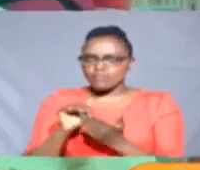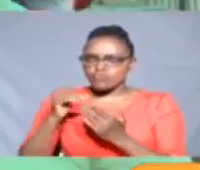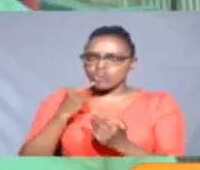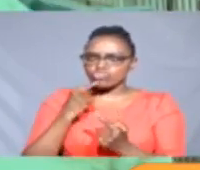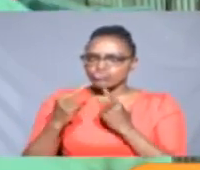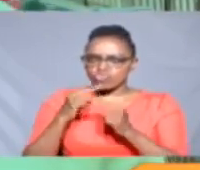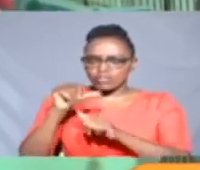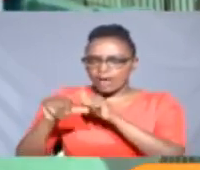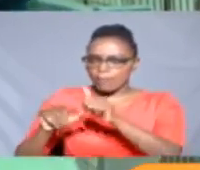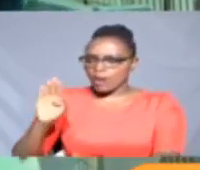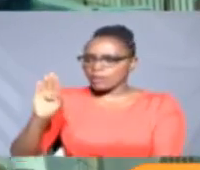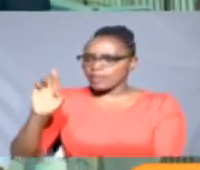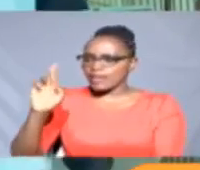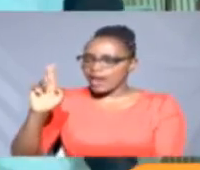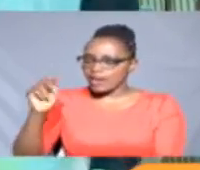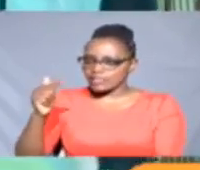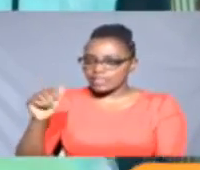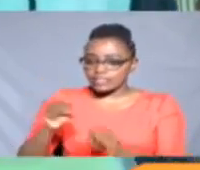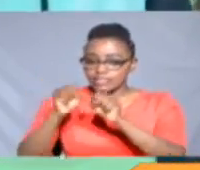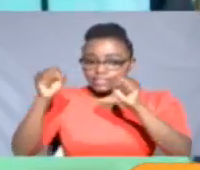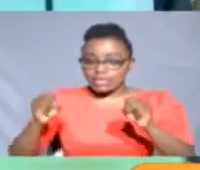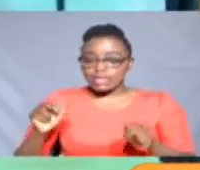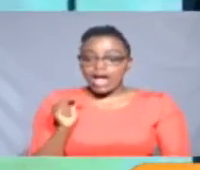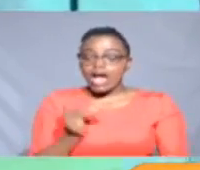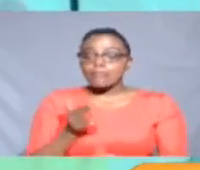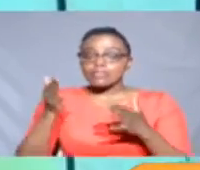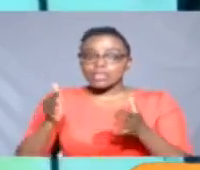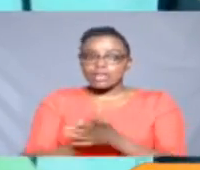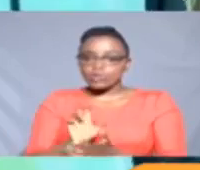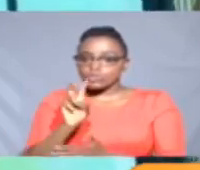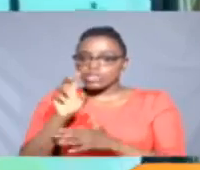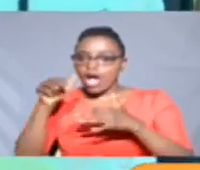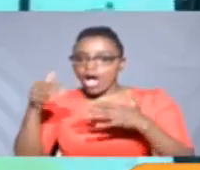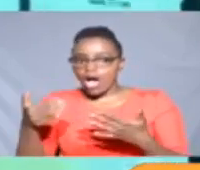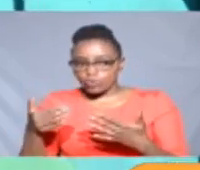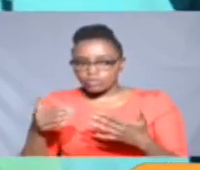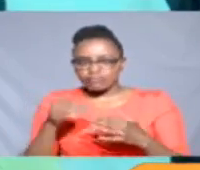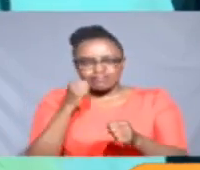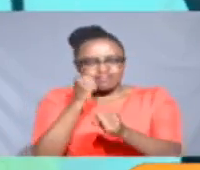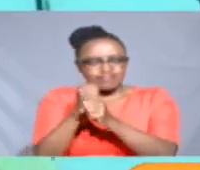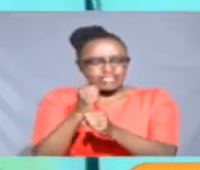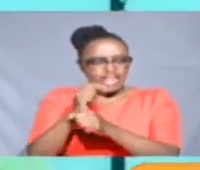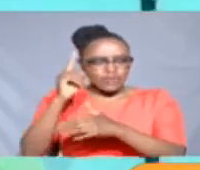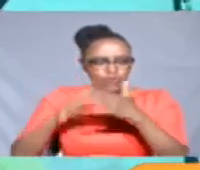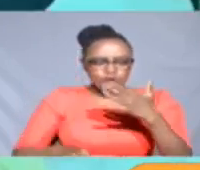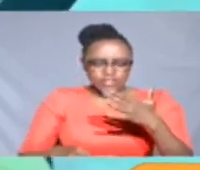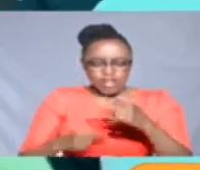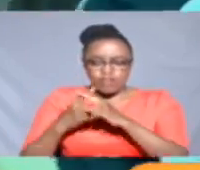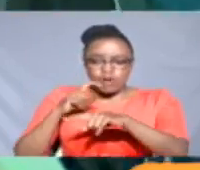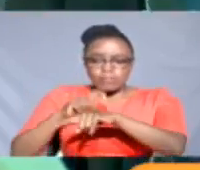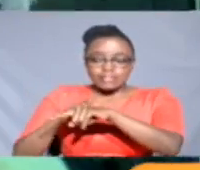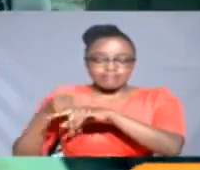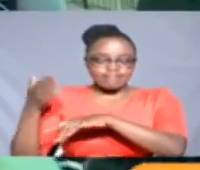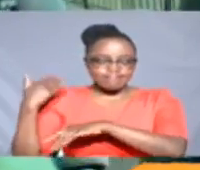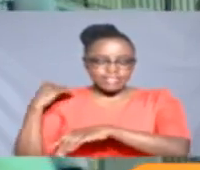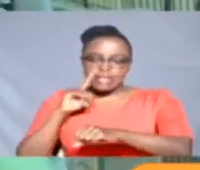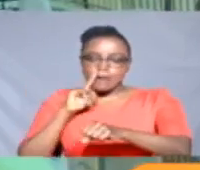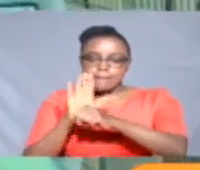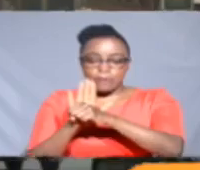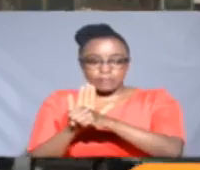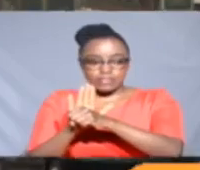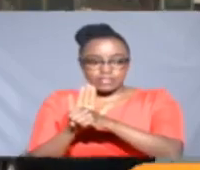BRT system. Now, we are here to see how much has been done since the last promise